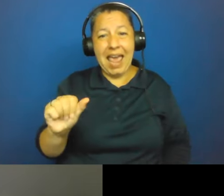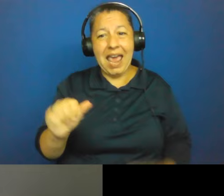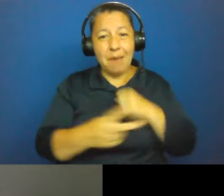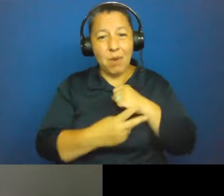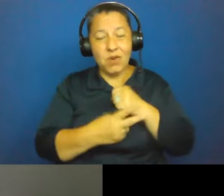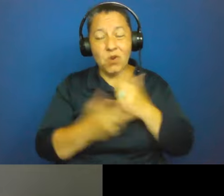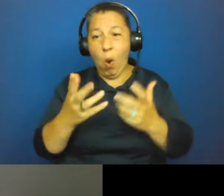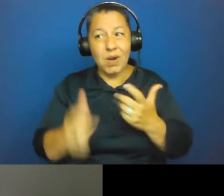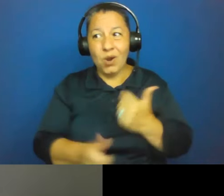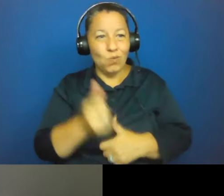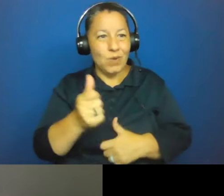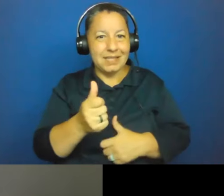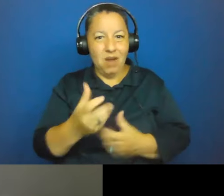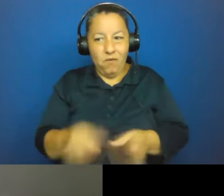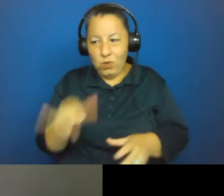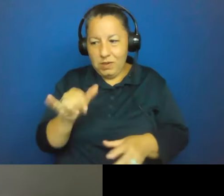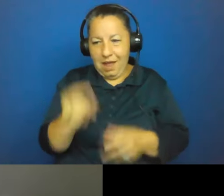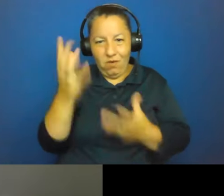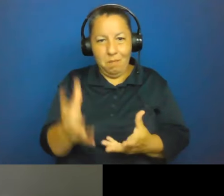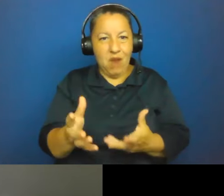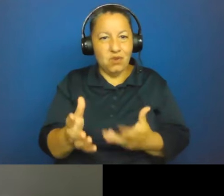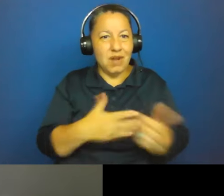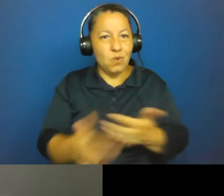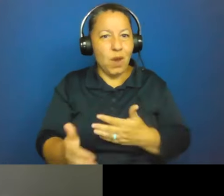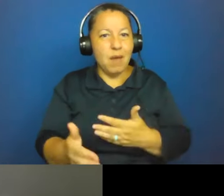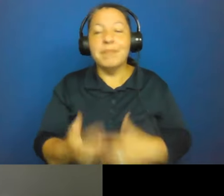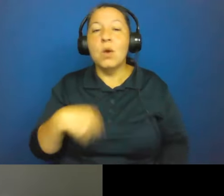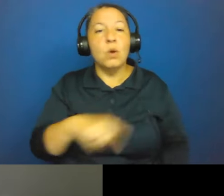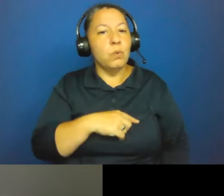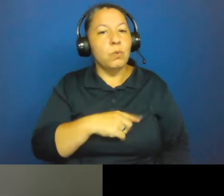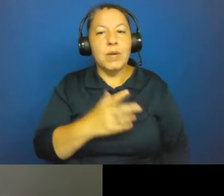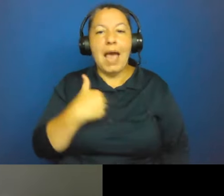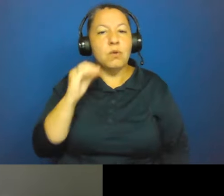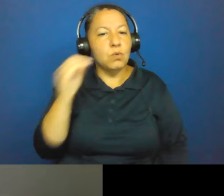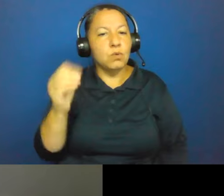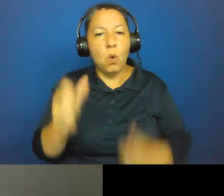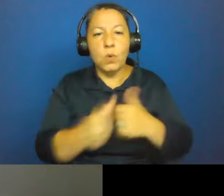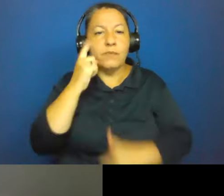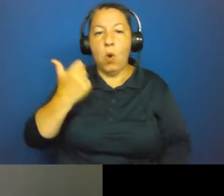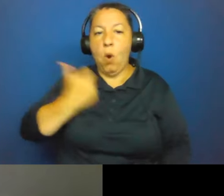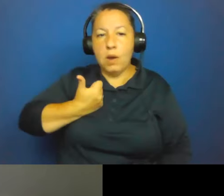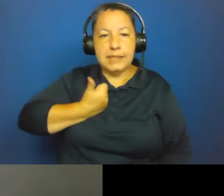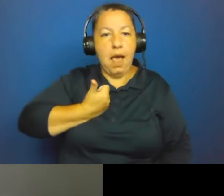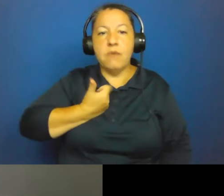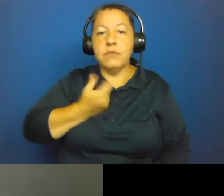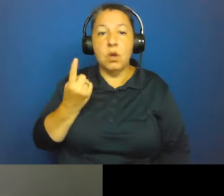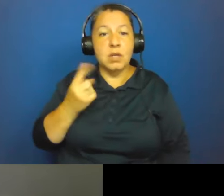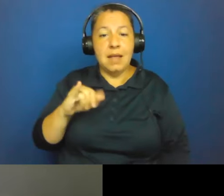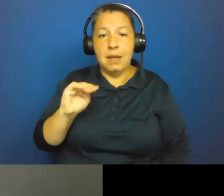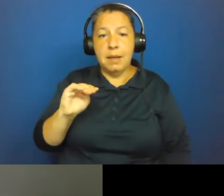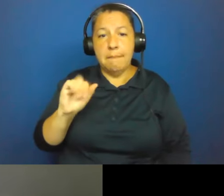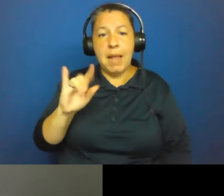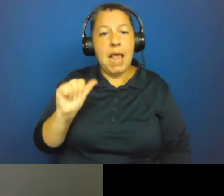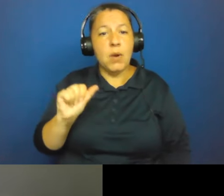anyway. So we were not affected. We had no risk to ourselves. The epidemics are long past and malaria is not transmitted